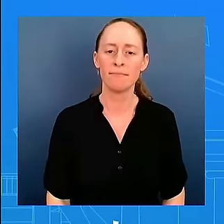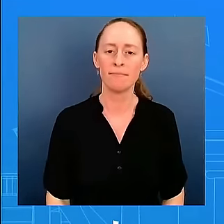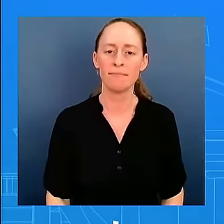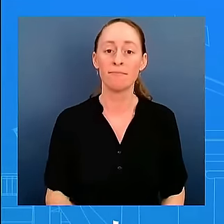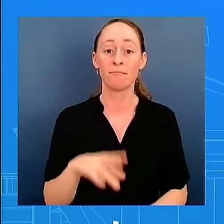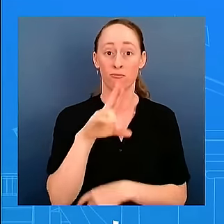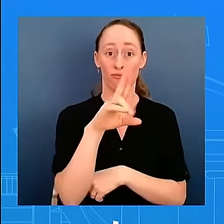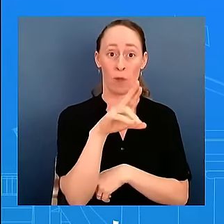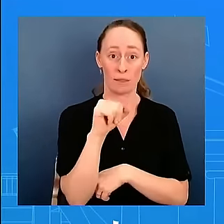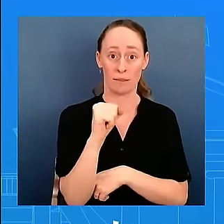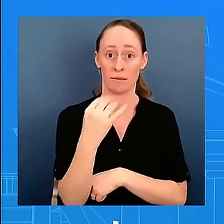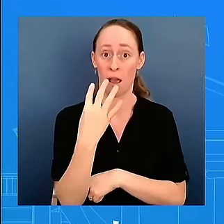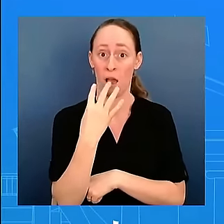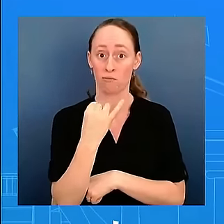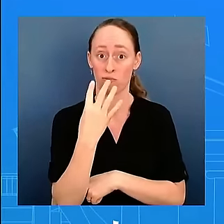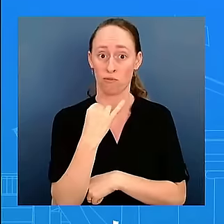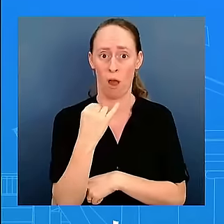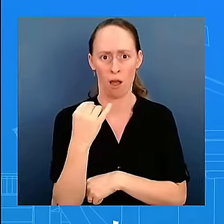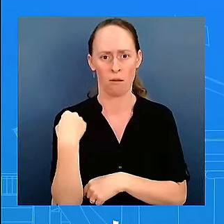activities.